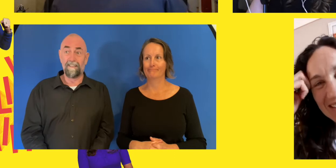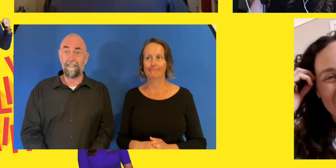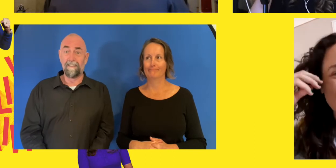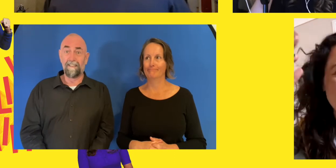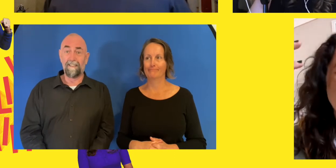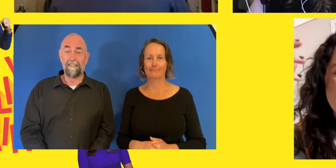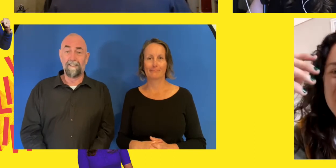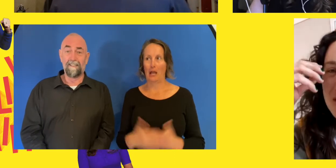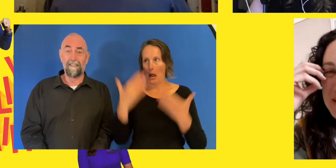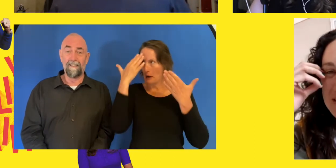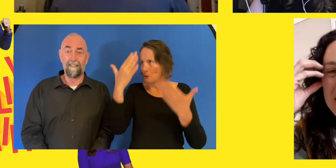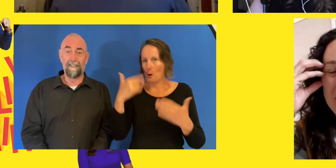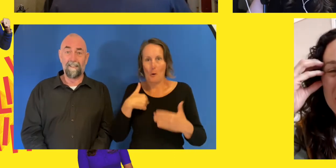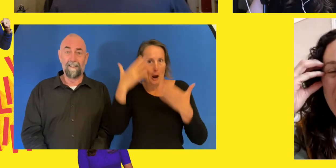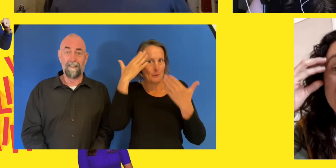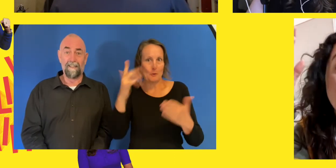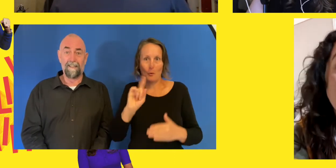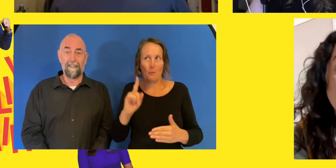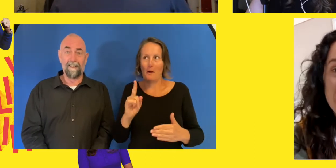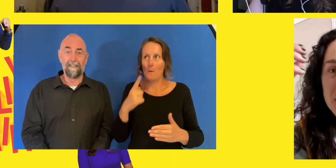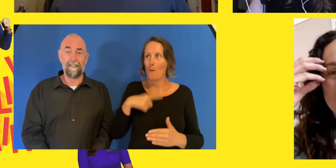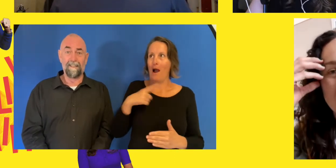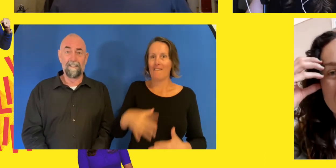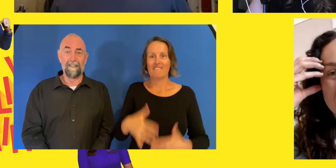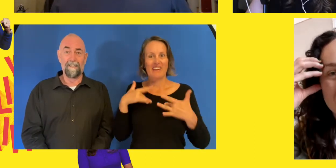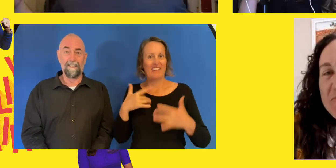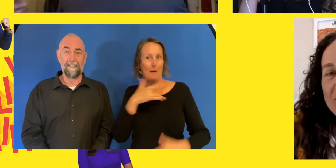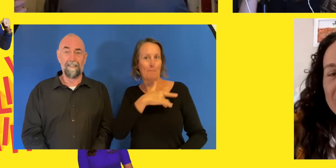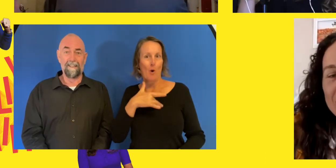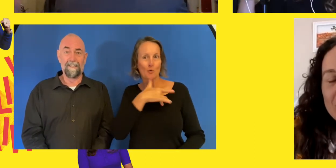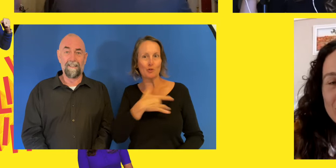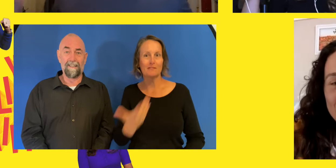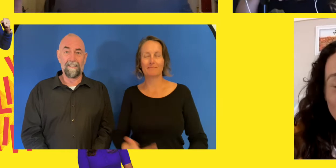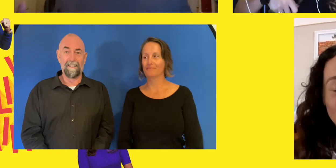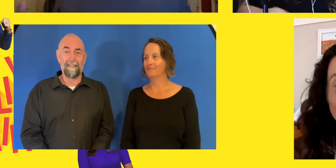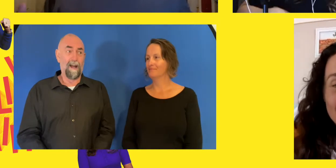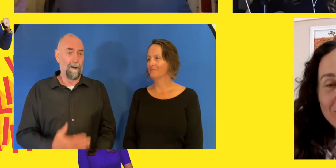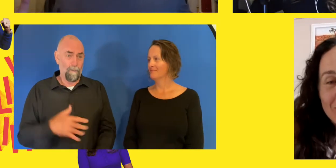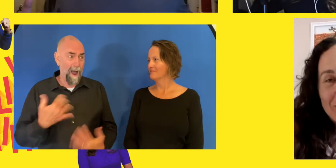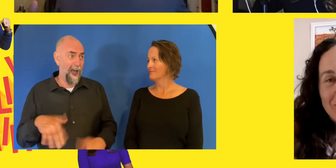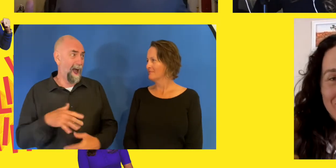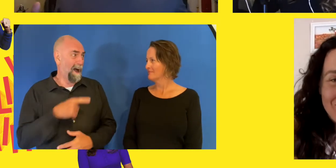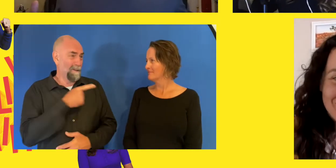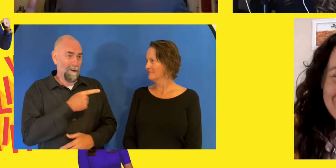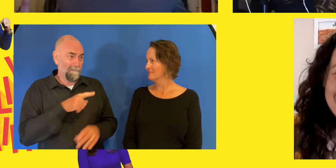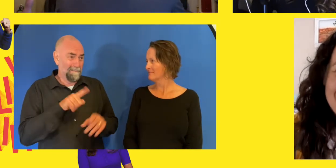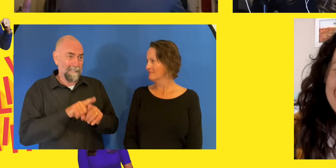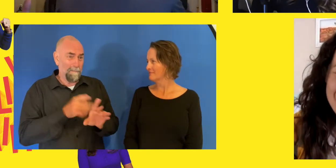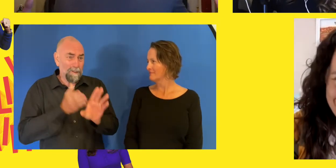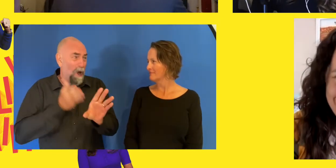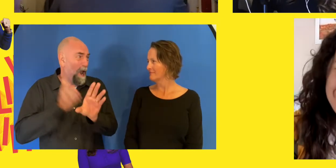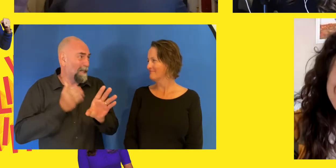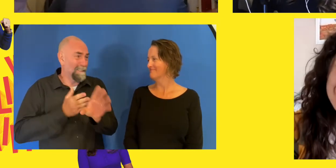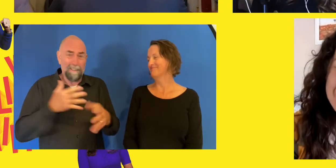It's a sense of loss, you know, but it's a sense of having gained something as well. I reckon. Yeah. You've been co-captain, captain of the Australian Paralympic